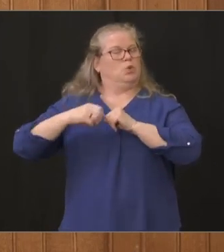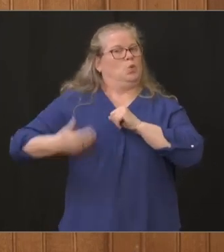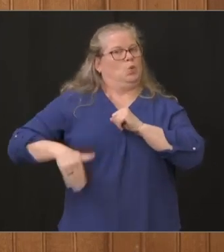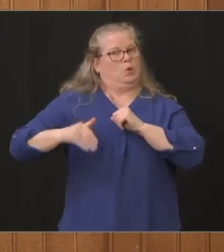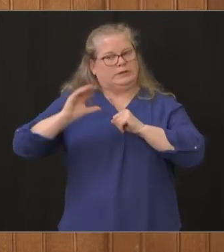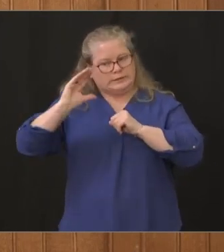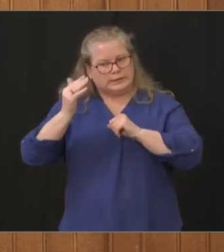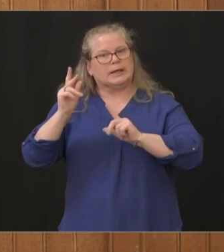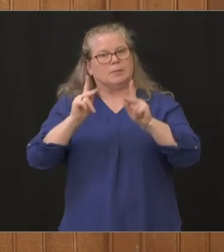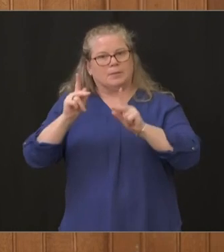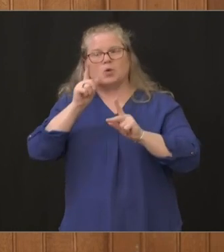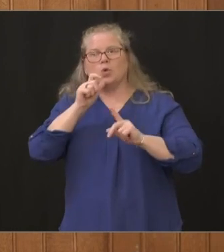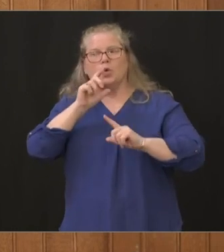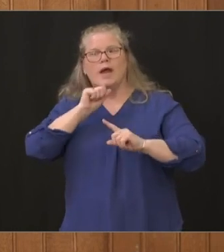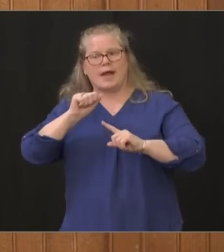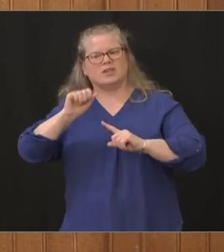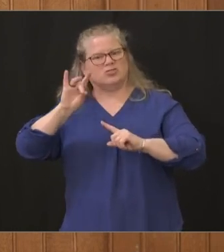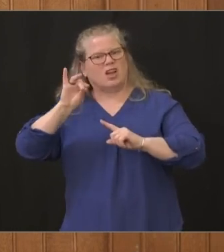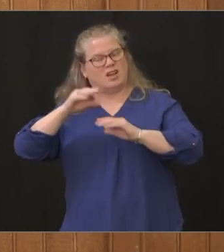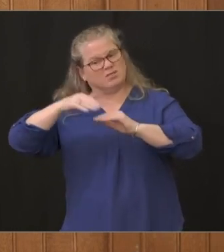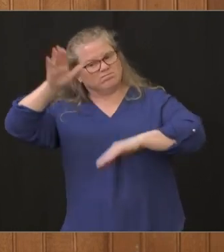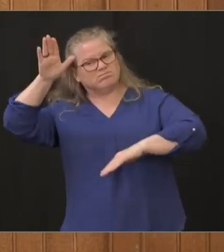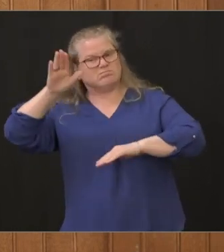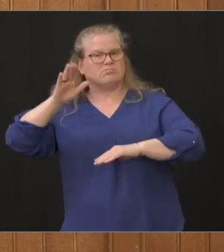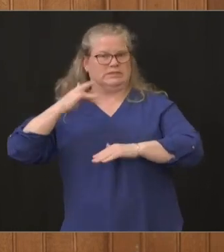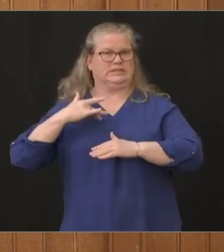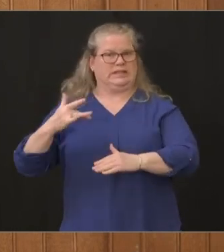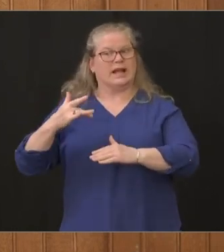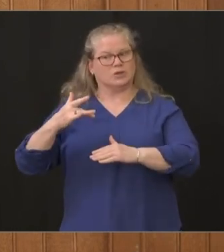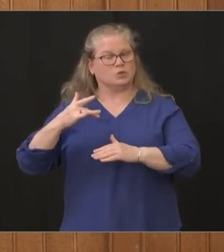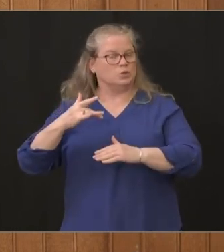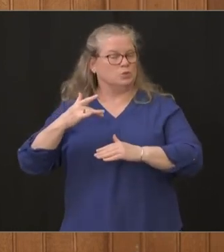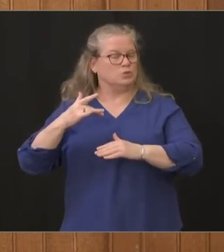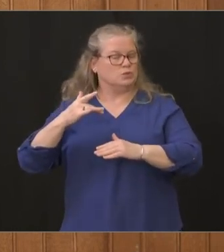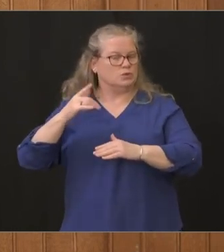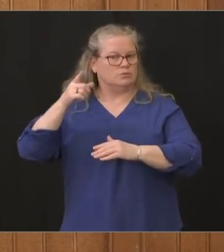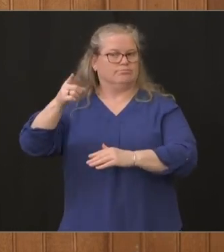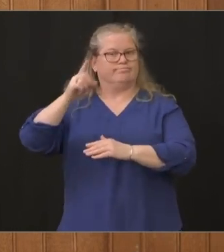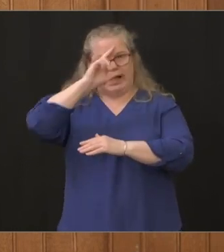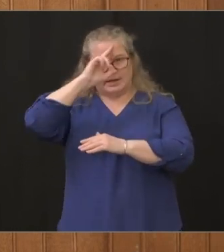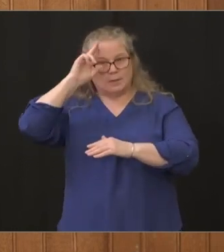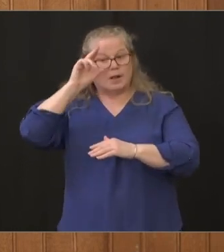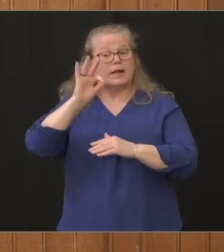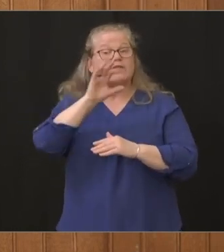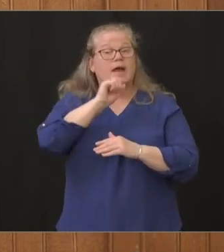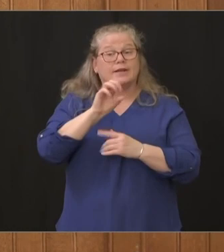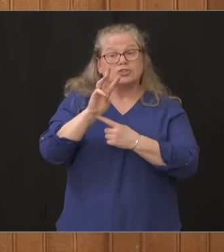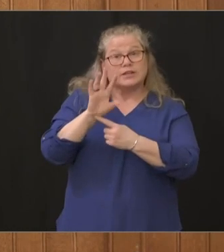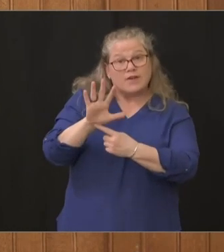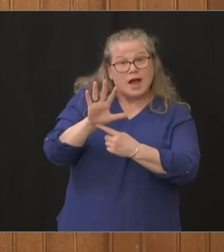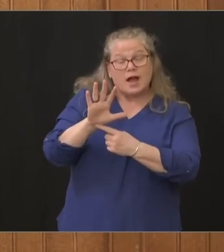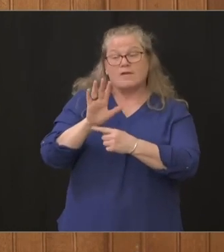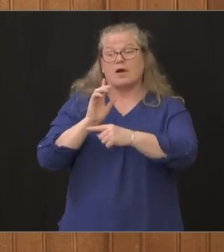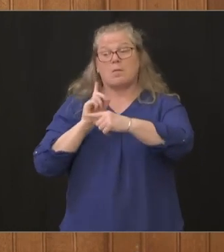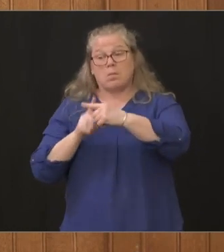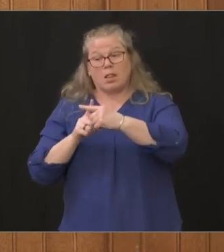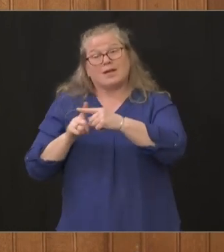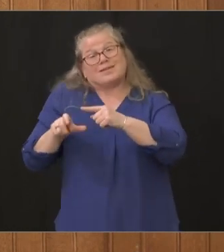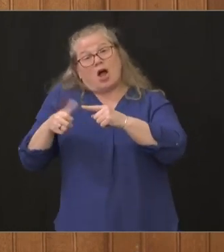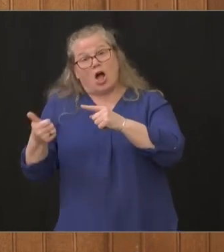hospital it's very consistent with what the governor has been warning dr carr has been warning is that if you're over 65 if you have an underlying health condition these are the people who have to take